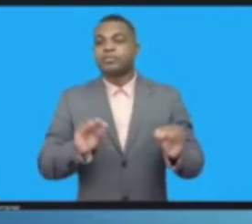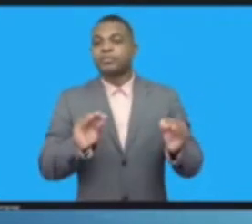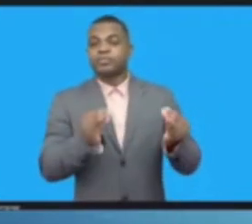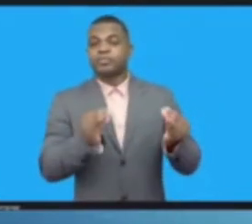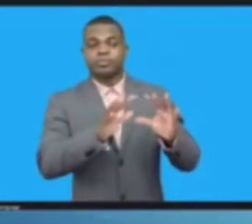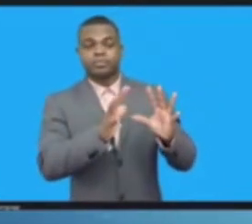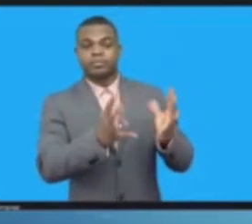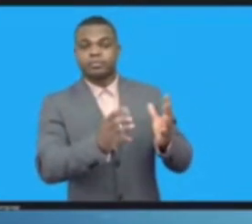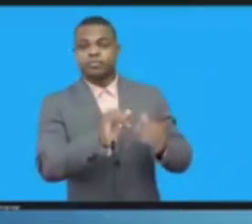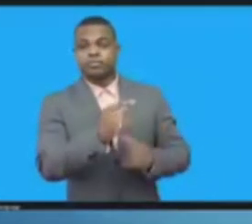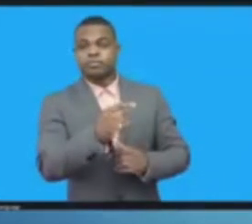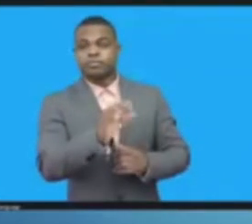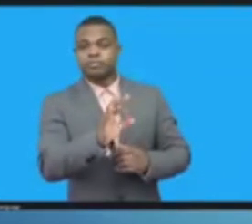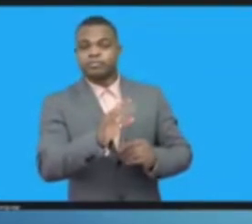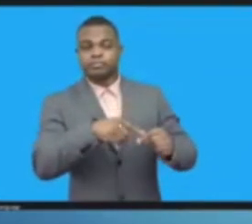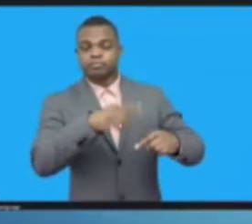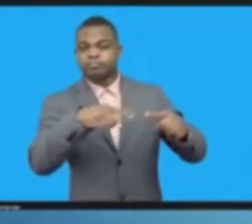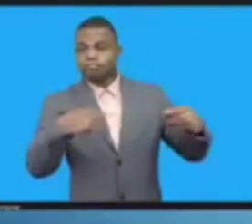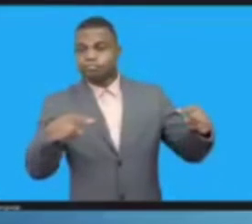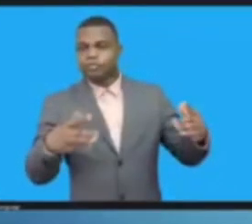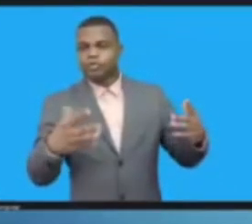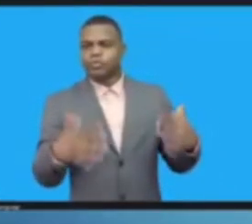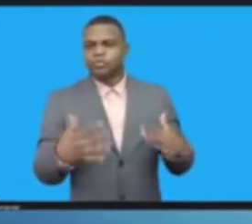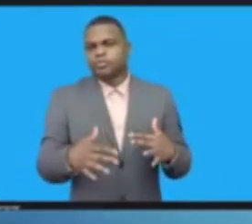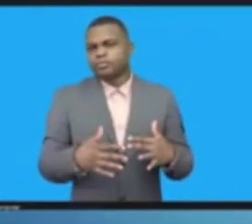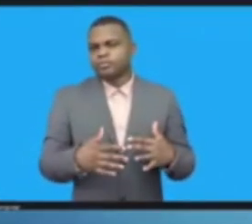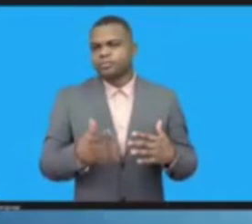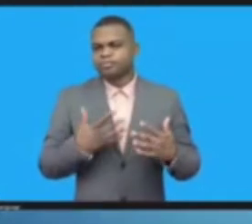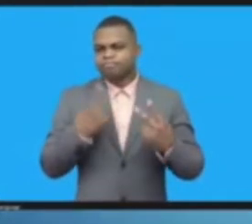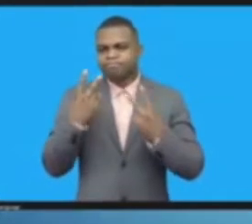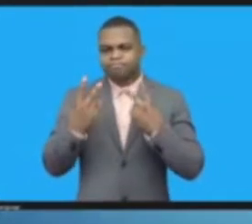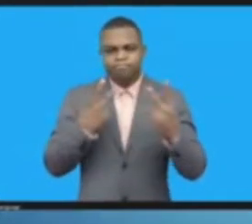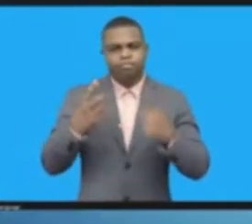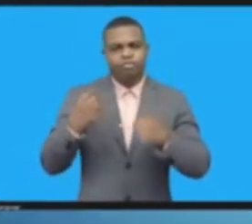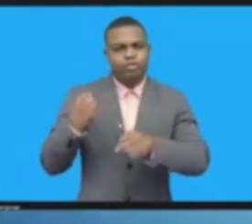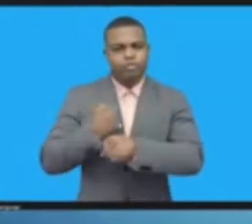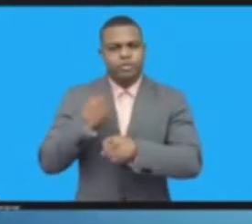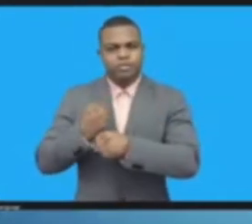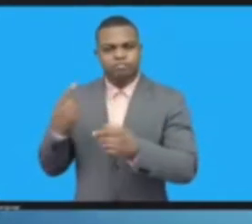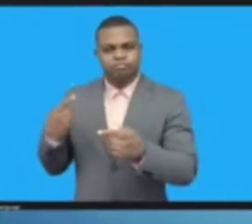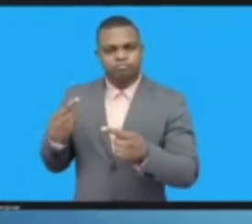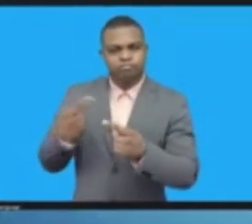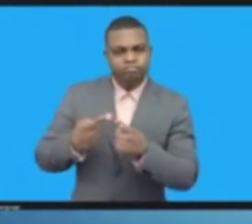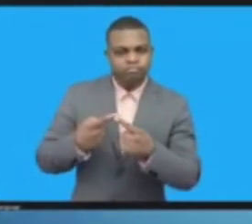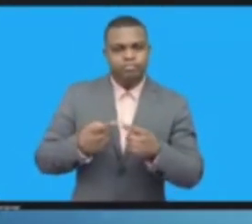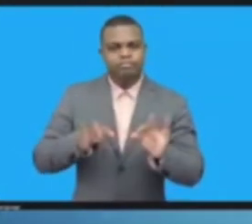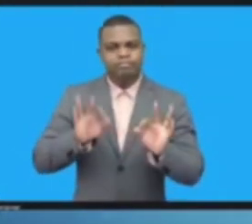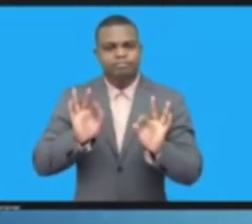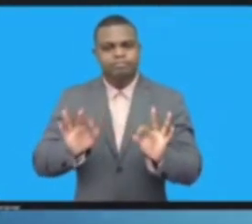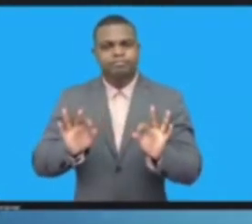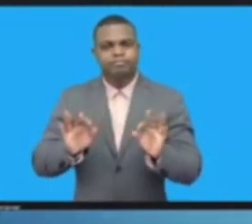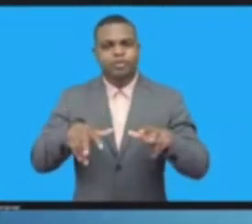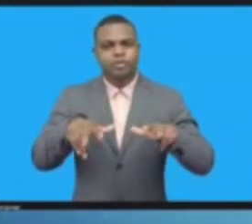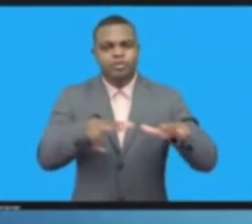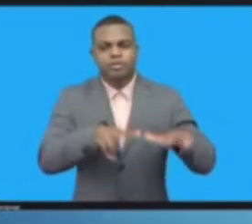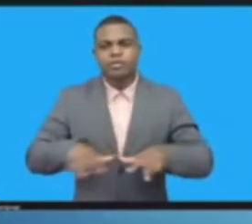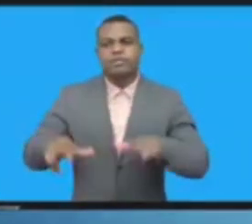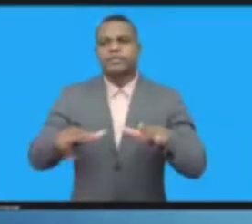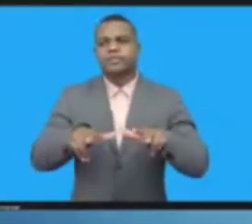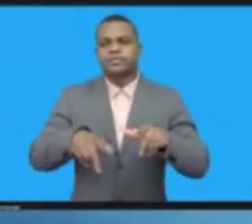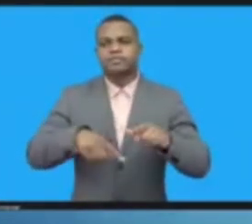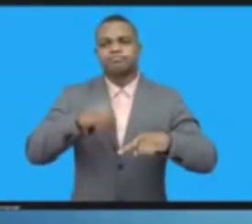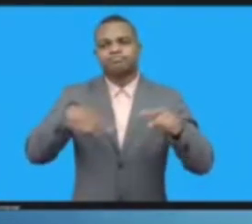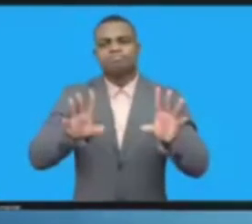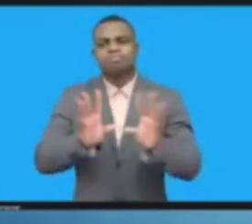Latin American region. This year was all-inclusive and had many people being represented, and we are super proud of what we've been able to achieve.